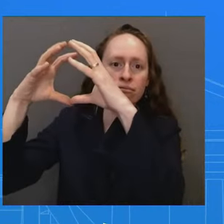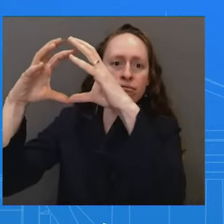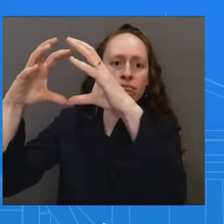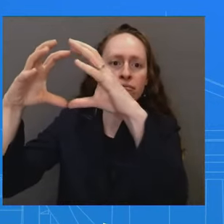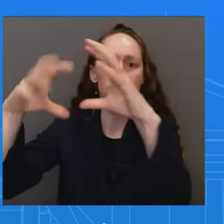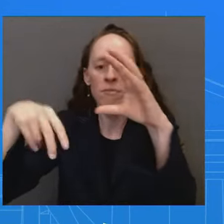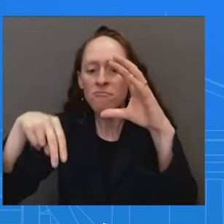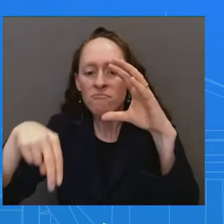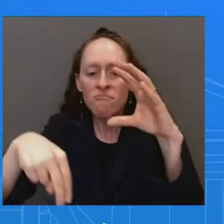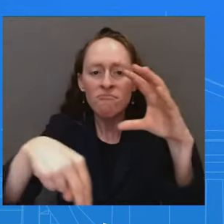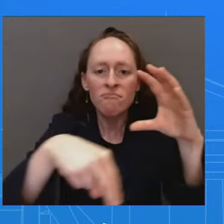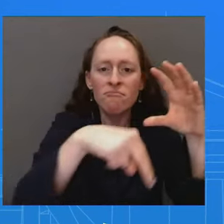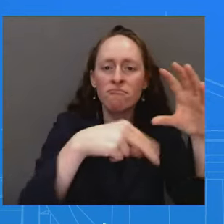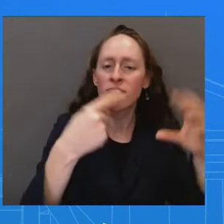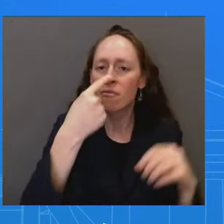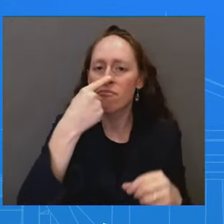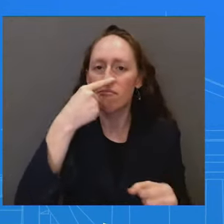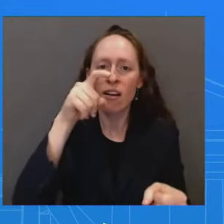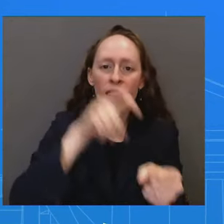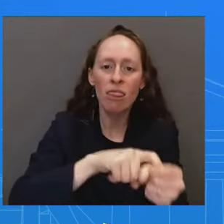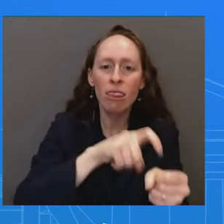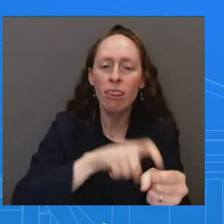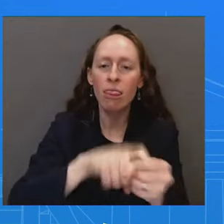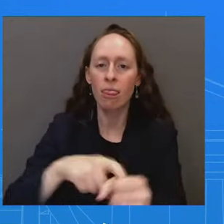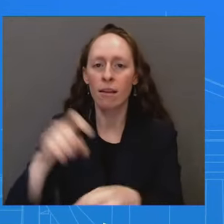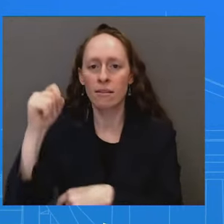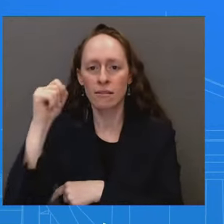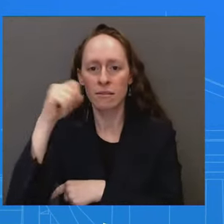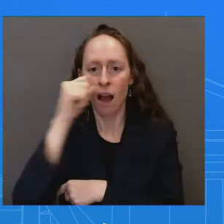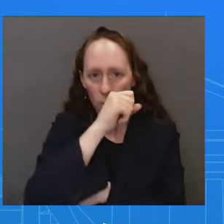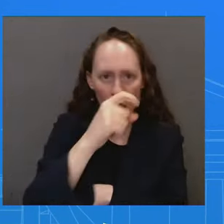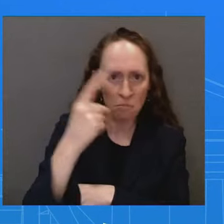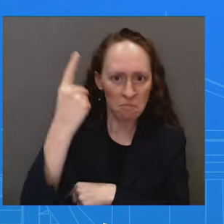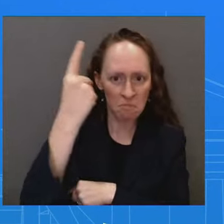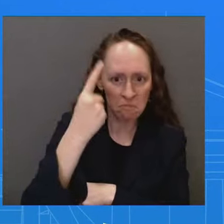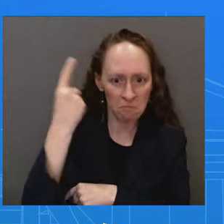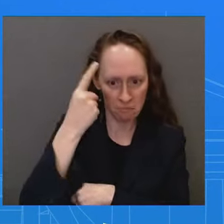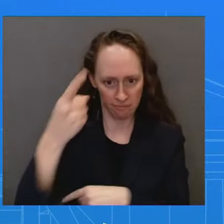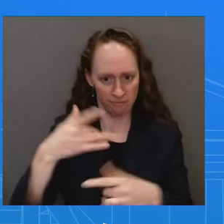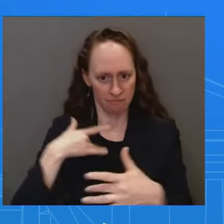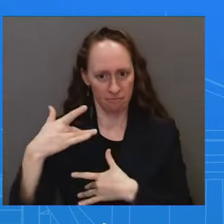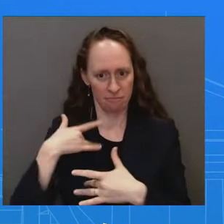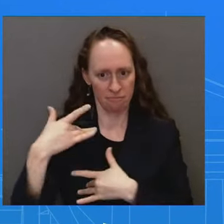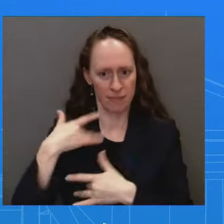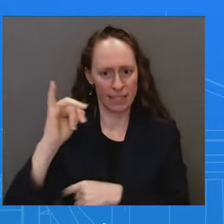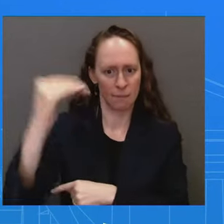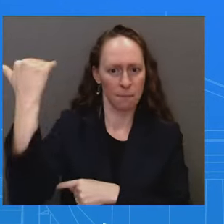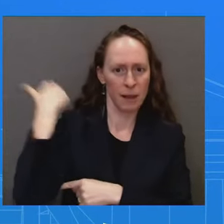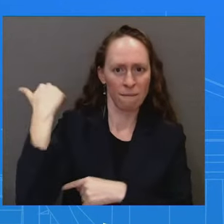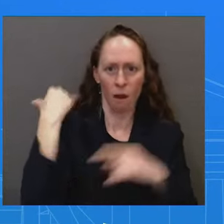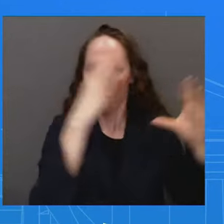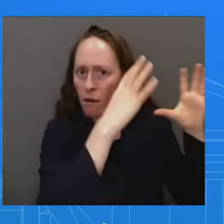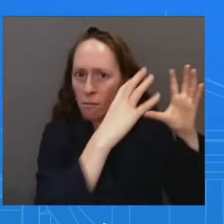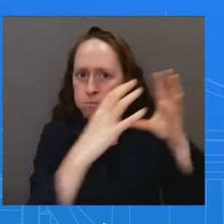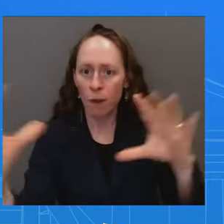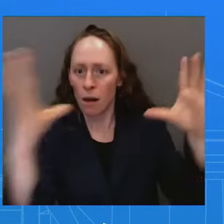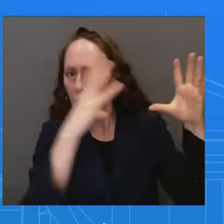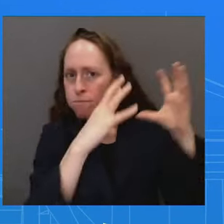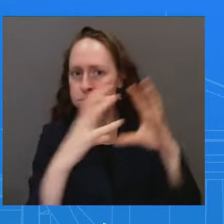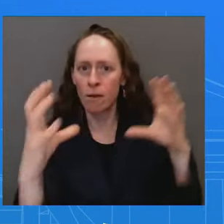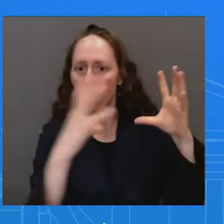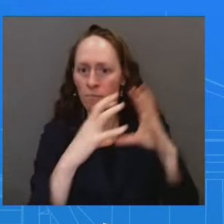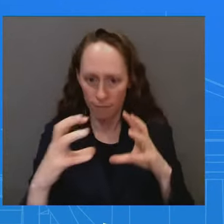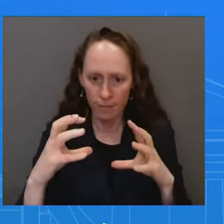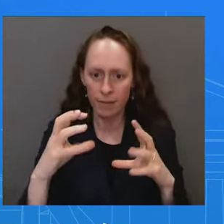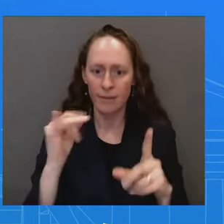White House's message to China for doing this four days ahead of a major election in Taiwan? I think-I think these actions raise